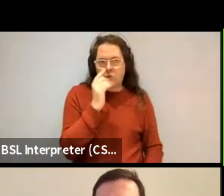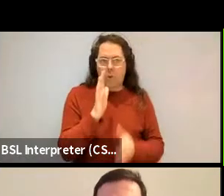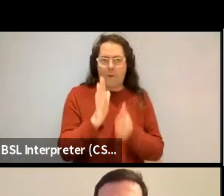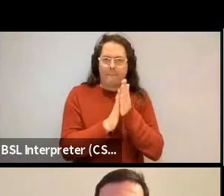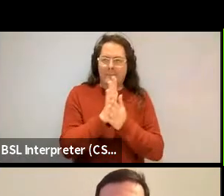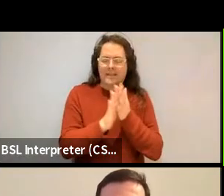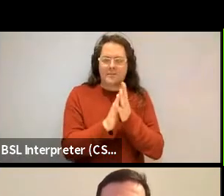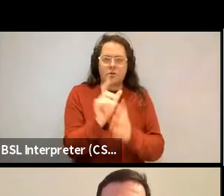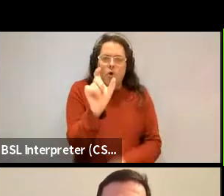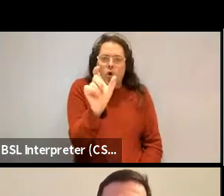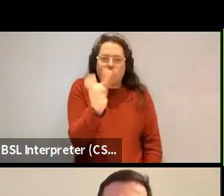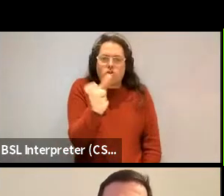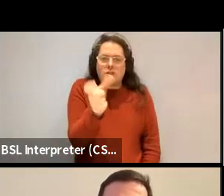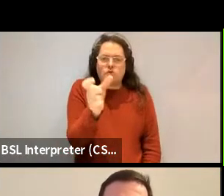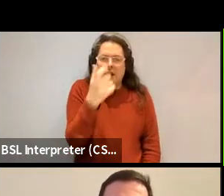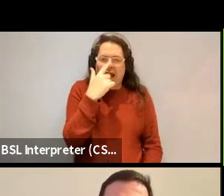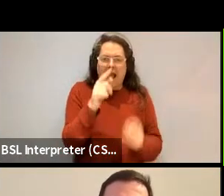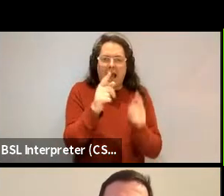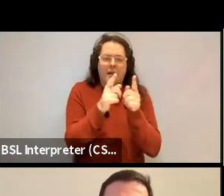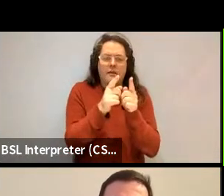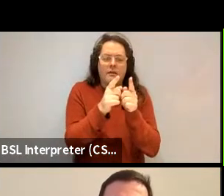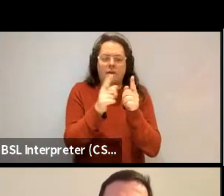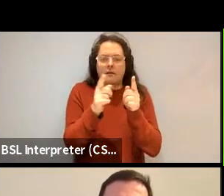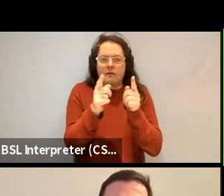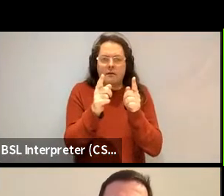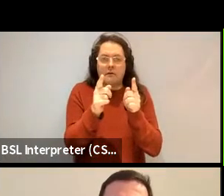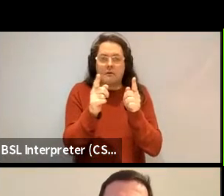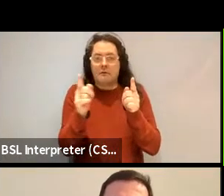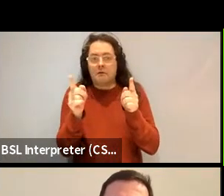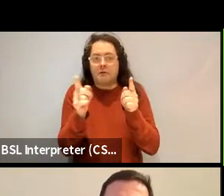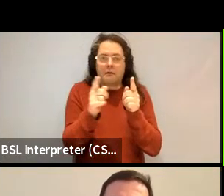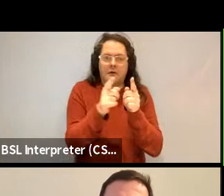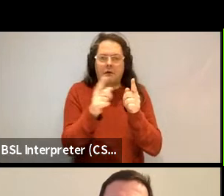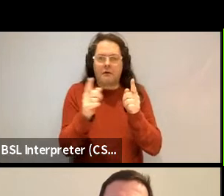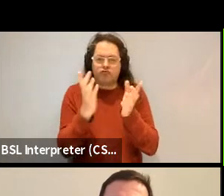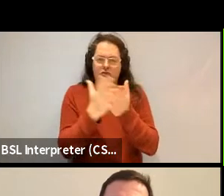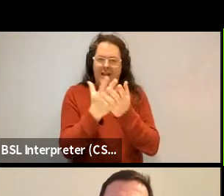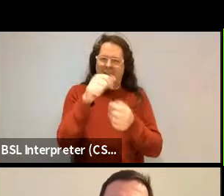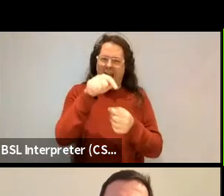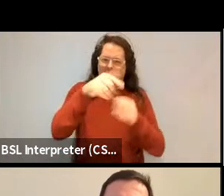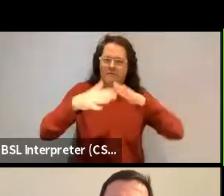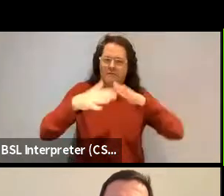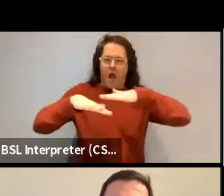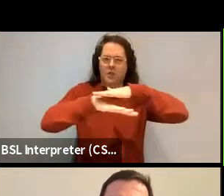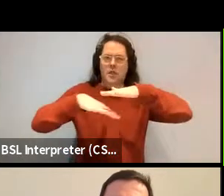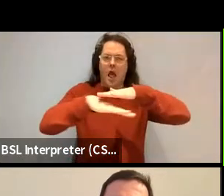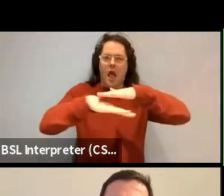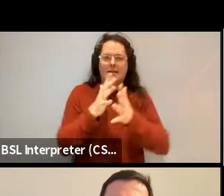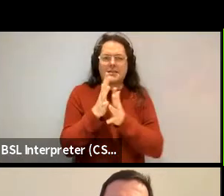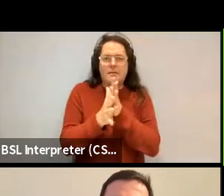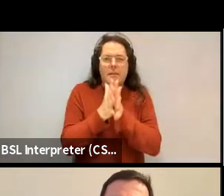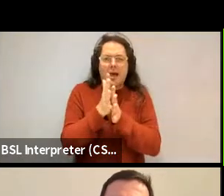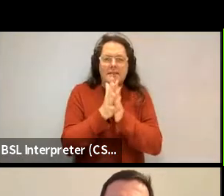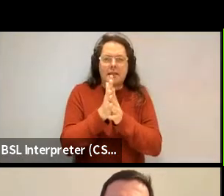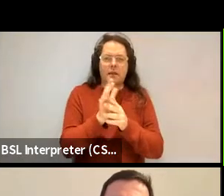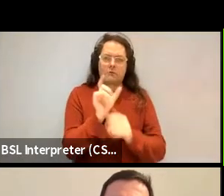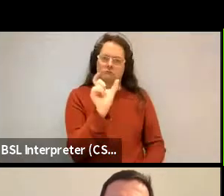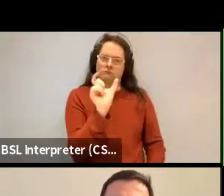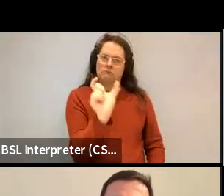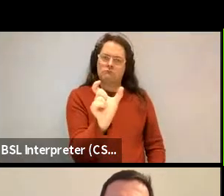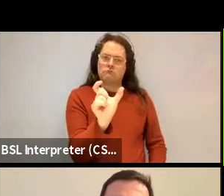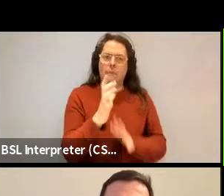um, strings that, that have a semantic, um, that have semantics that are semantic units.